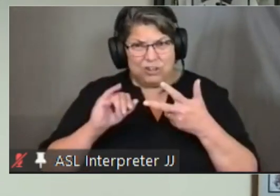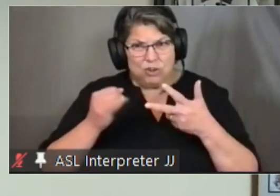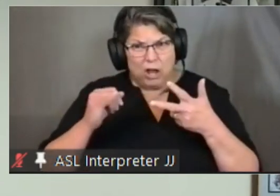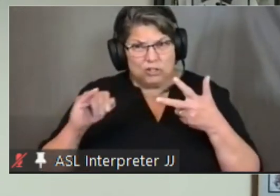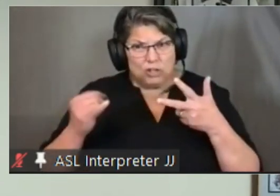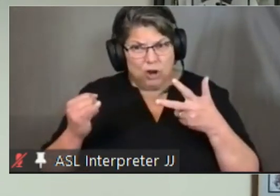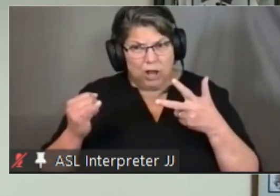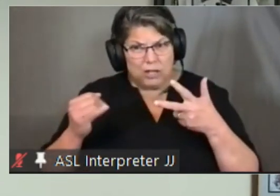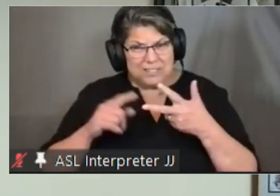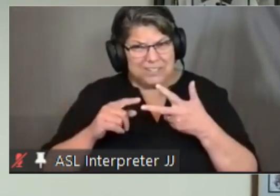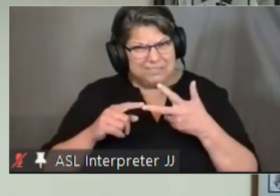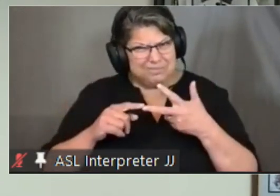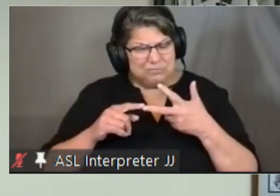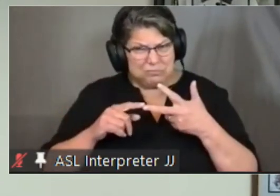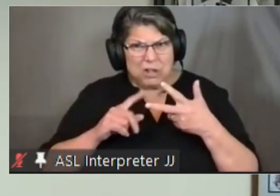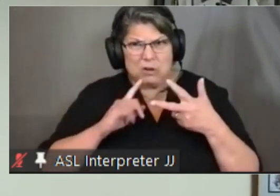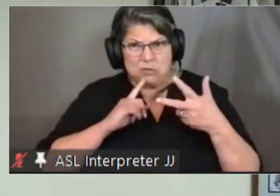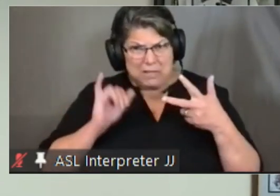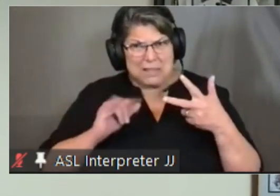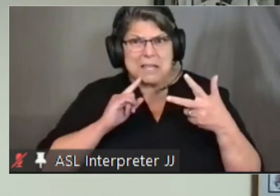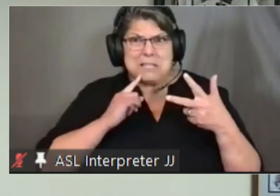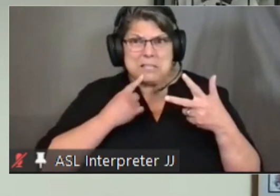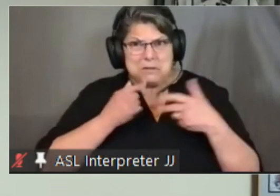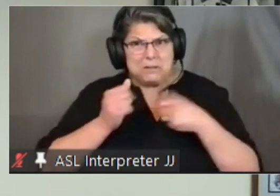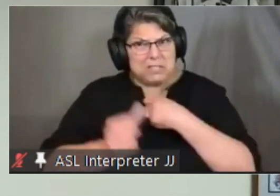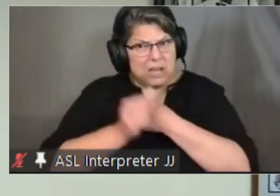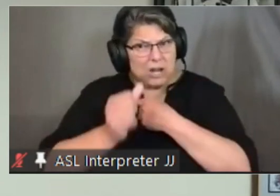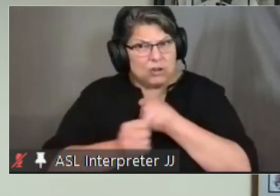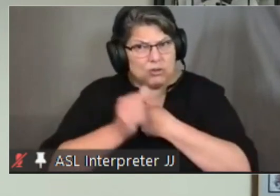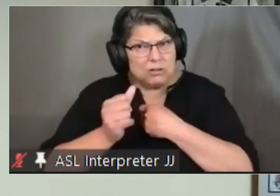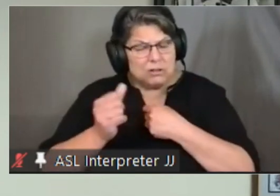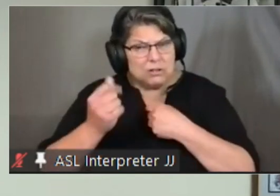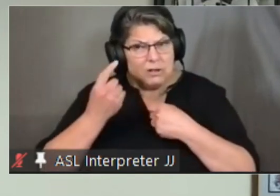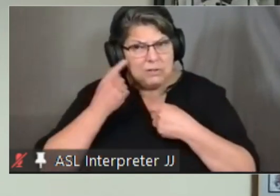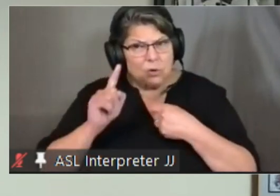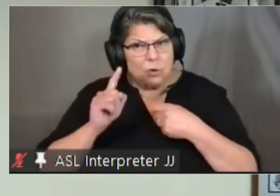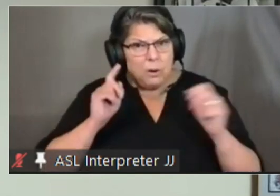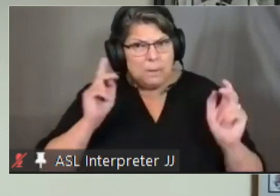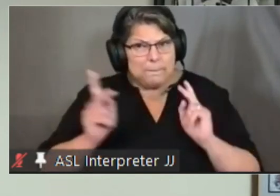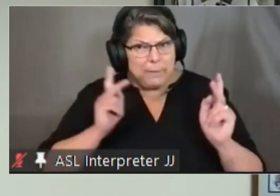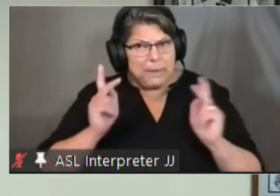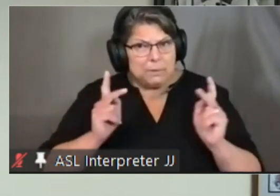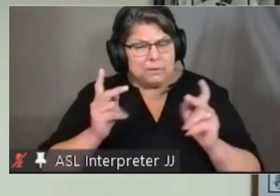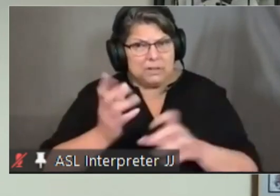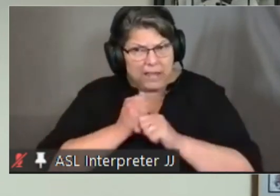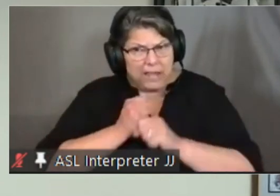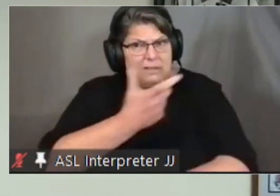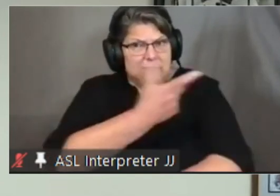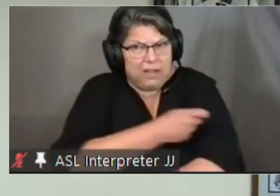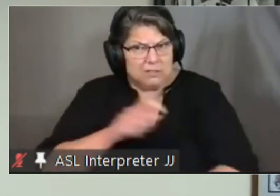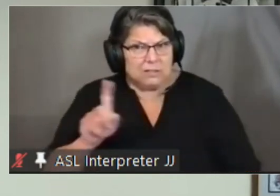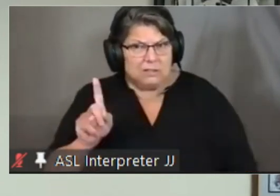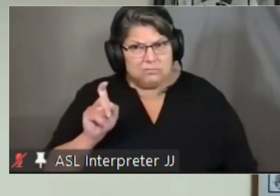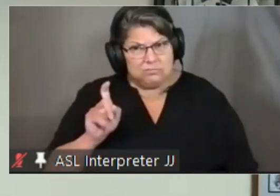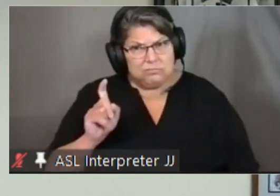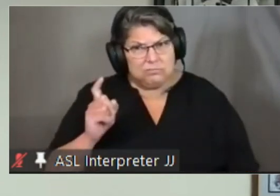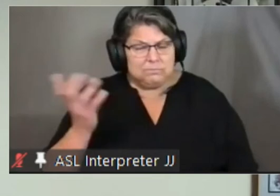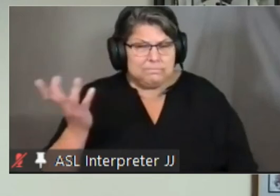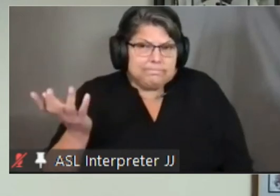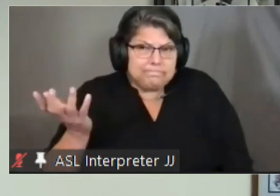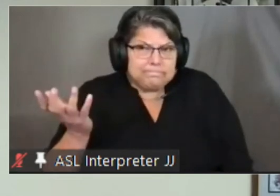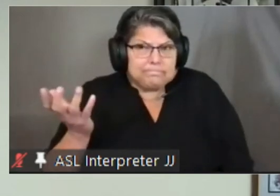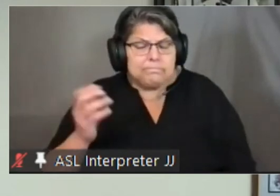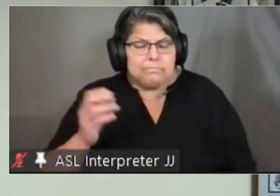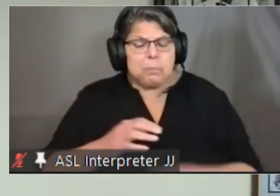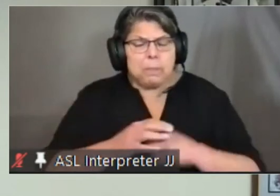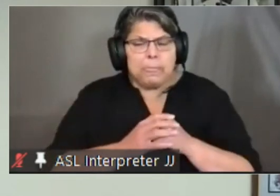present an objective danger to people who are uh who are vaccinated by that and um and is